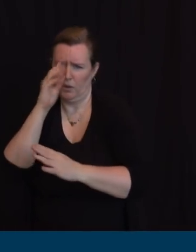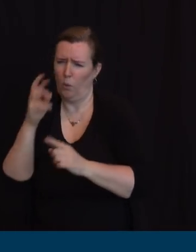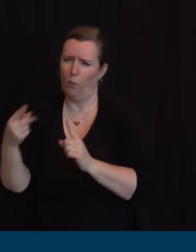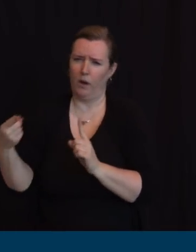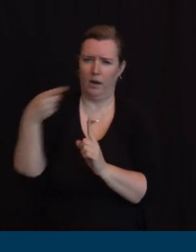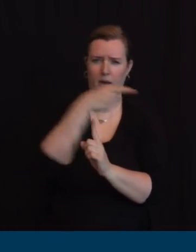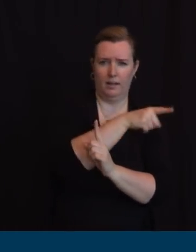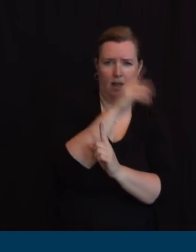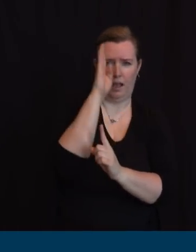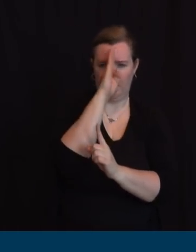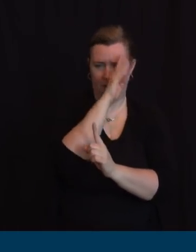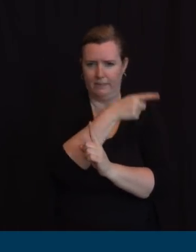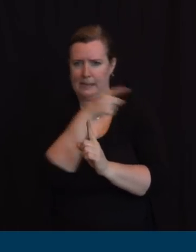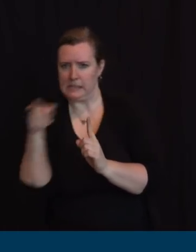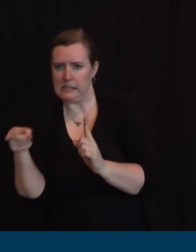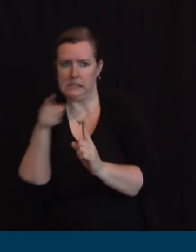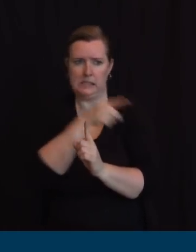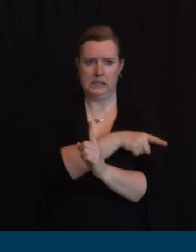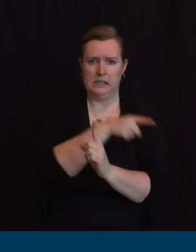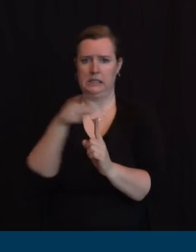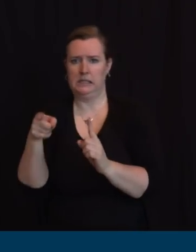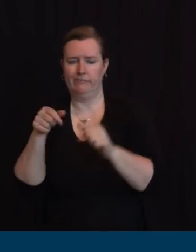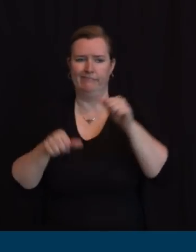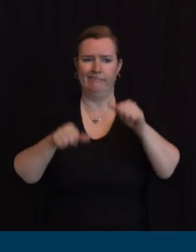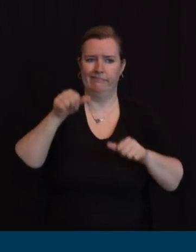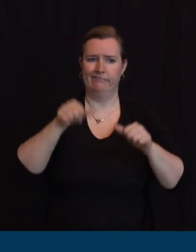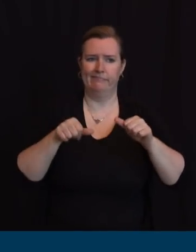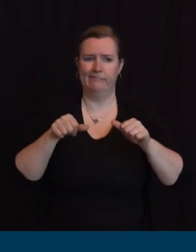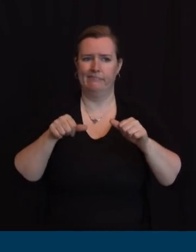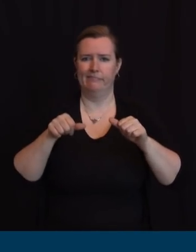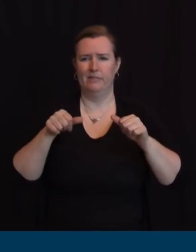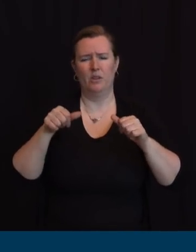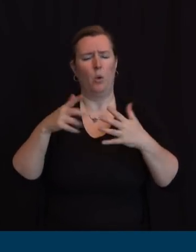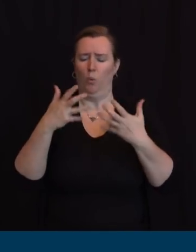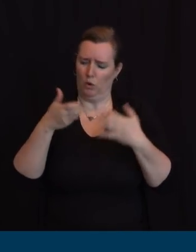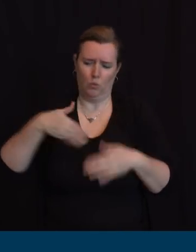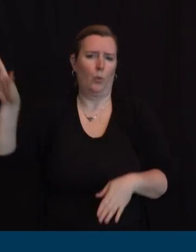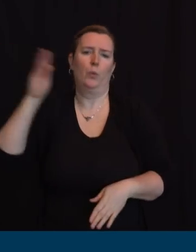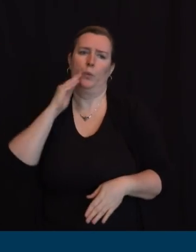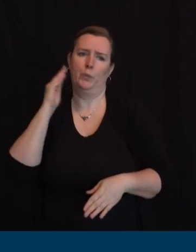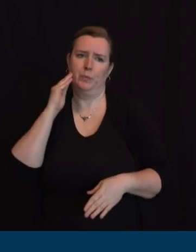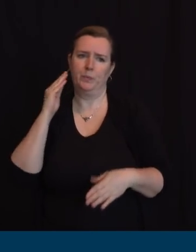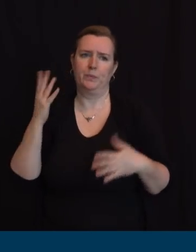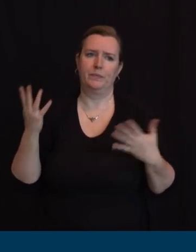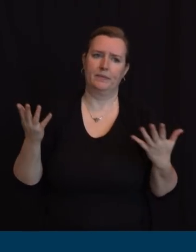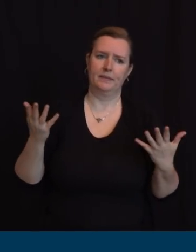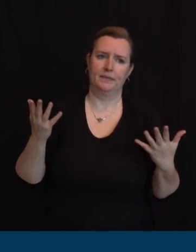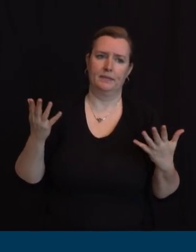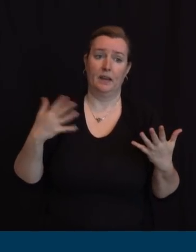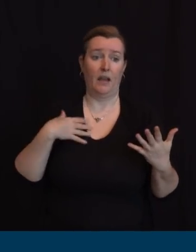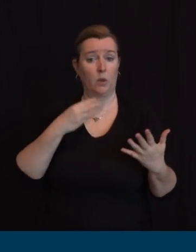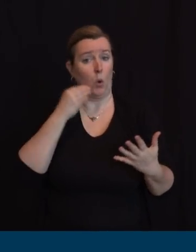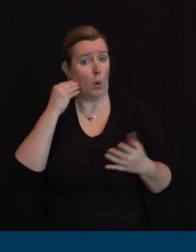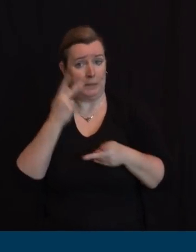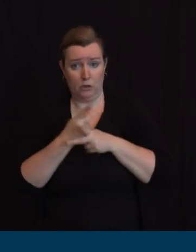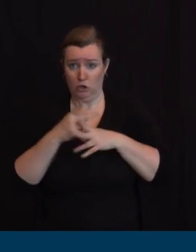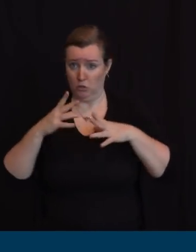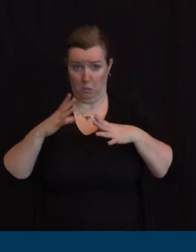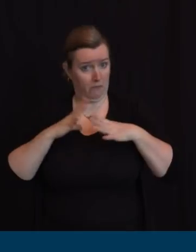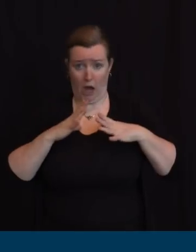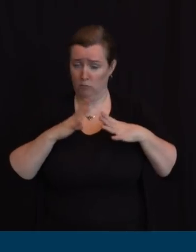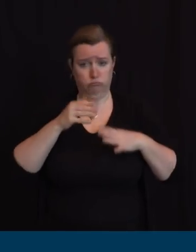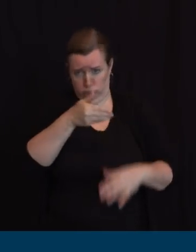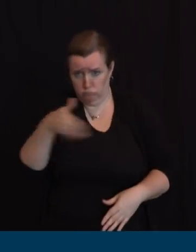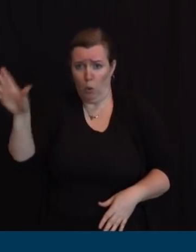why don't I just go home on home care which is a really good alternative as well as long as they can be safely taken care